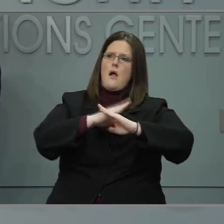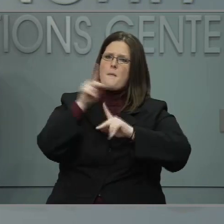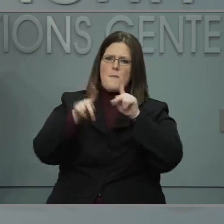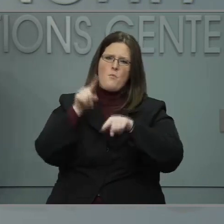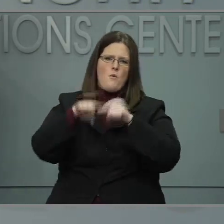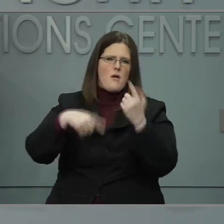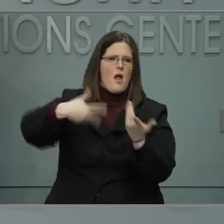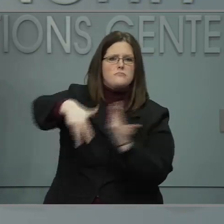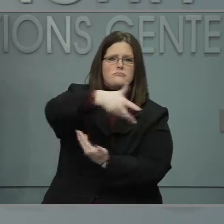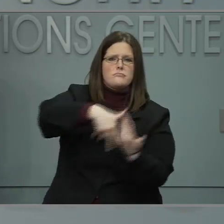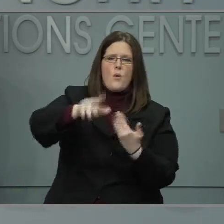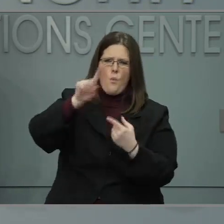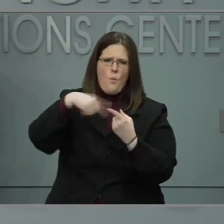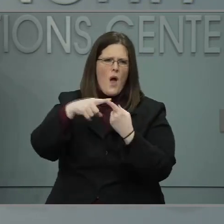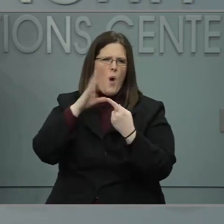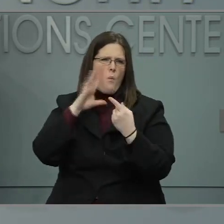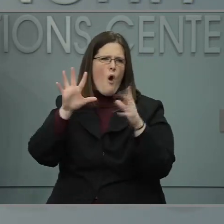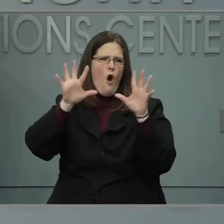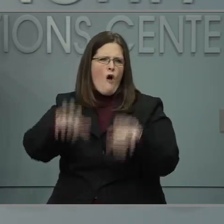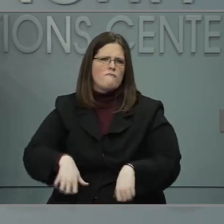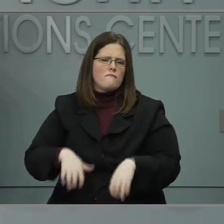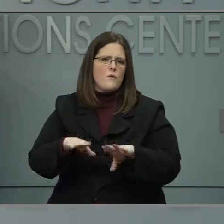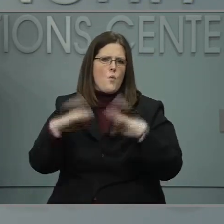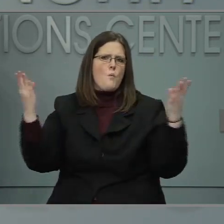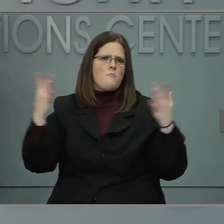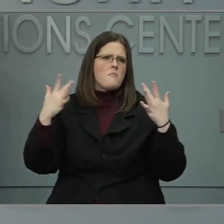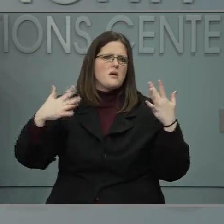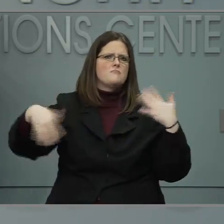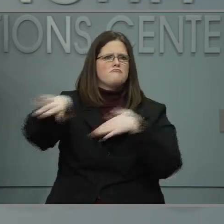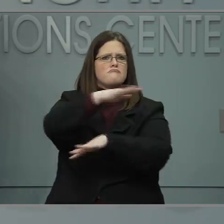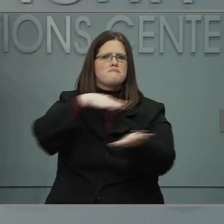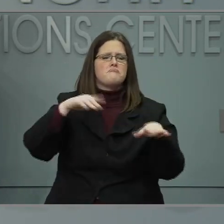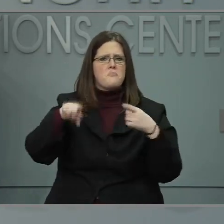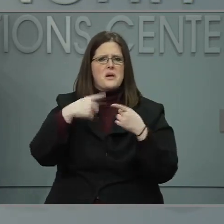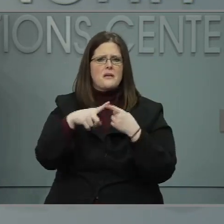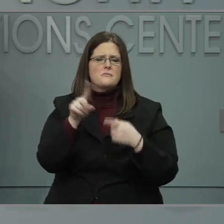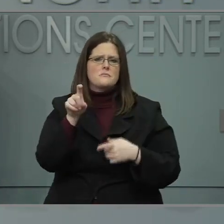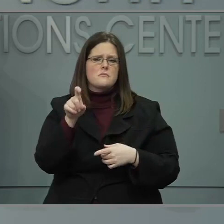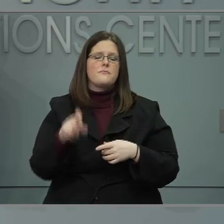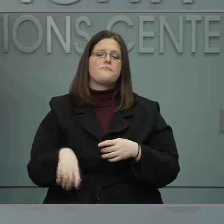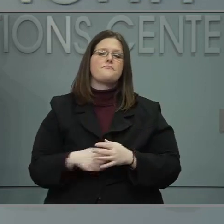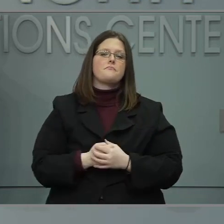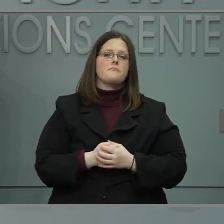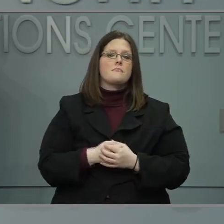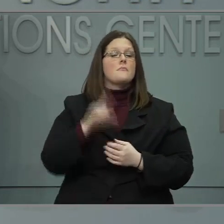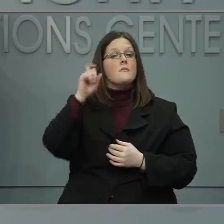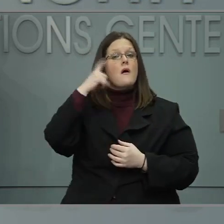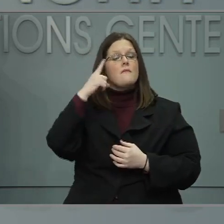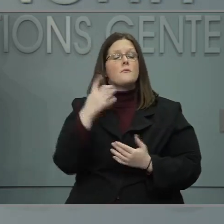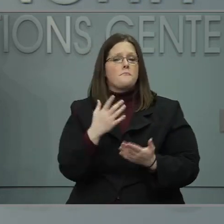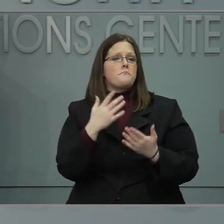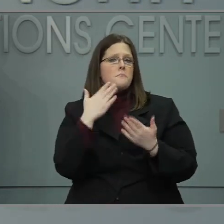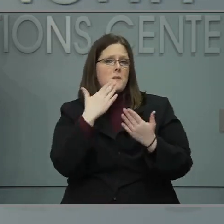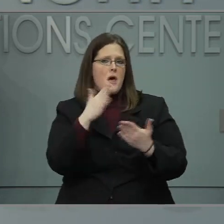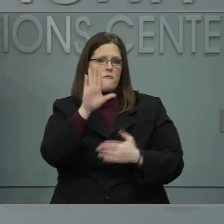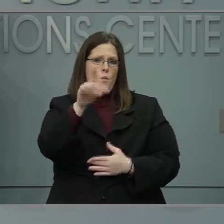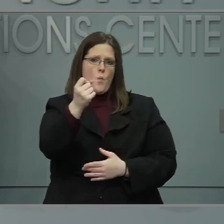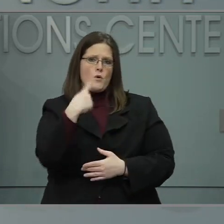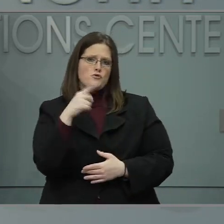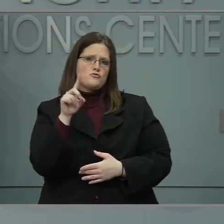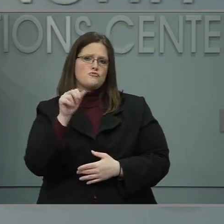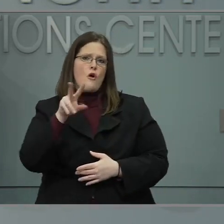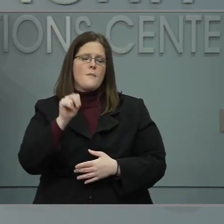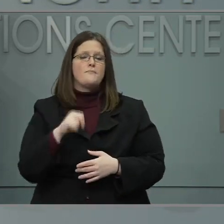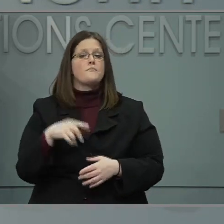Thanks. Dawn, as to your first question. One thing we know is that 83% of the deaths from